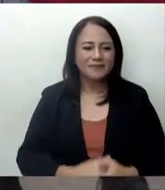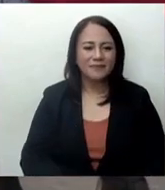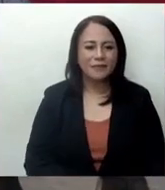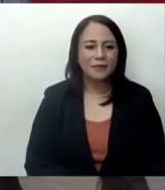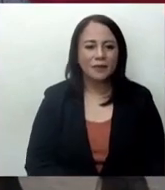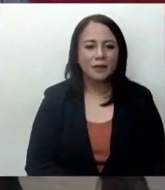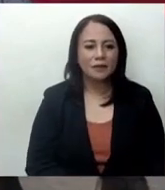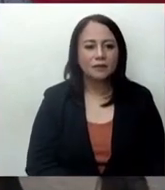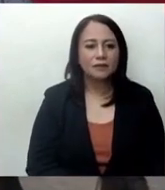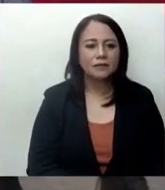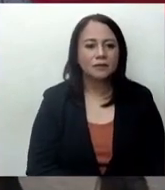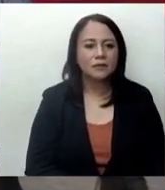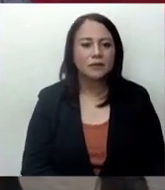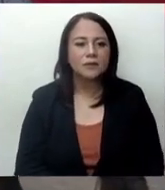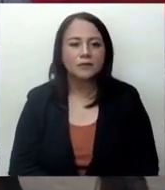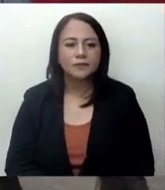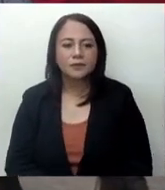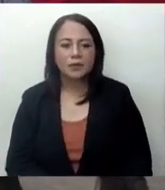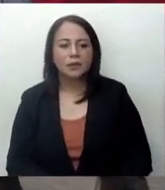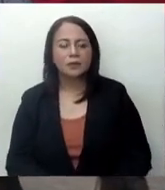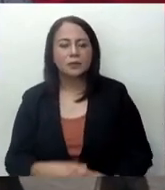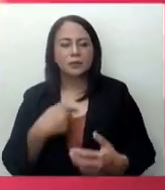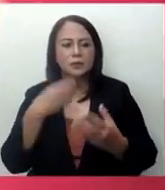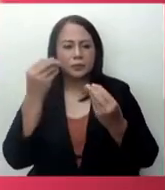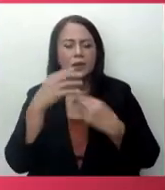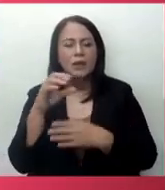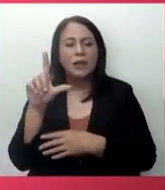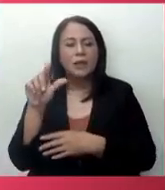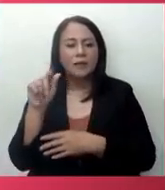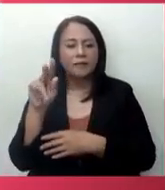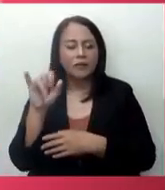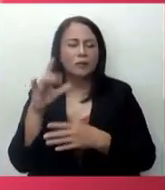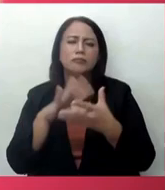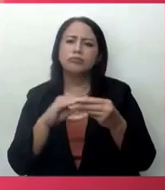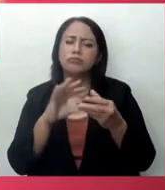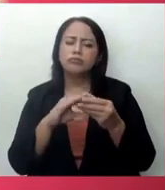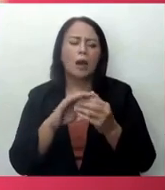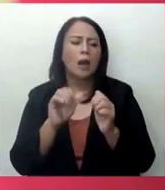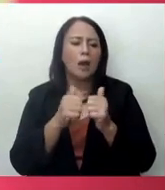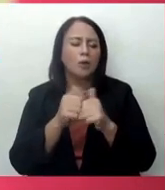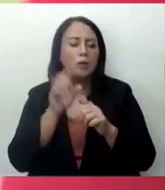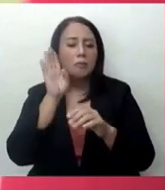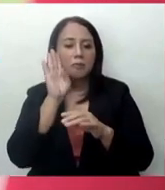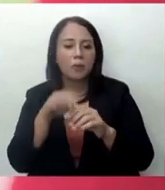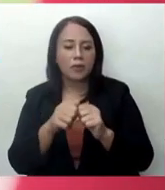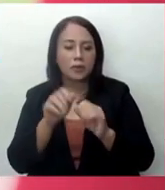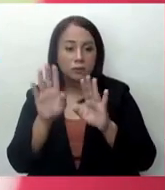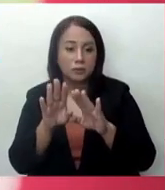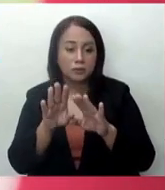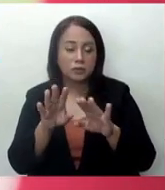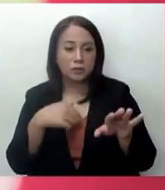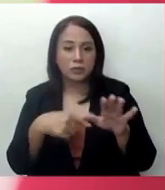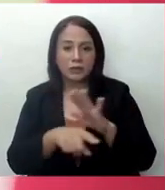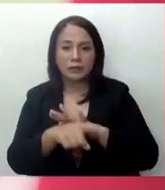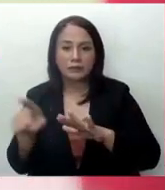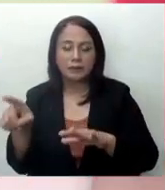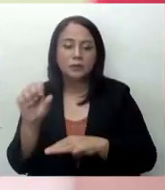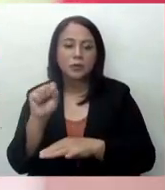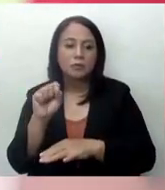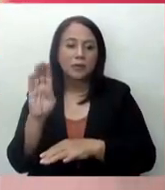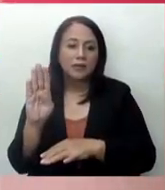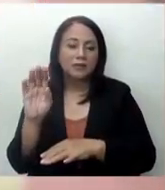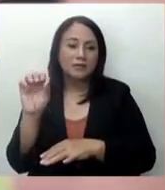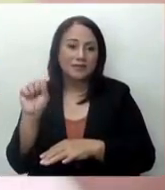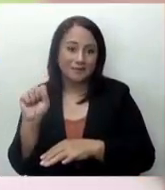When the news team first met Lovely Sabandal, she narrated how she, her brother, and children escaped from Socorro Bayanian services.